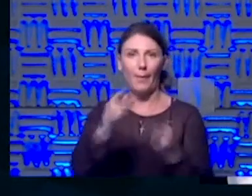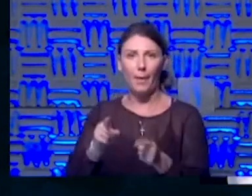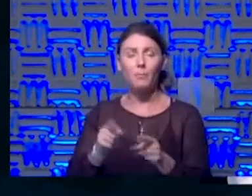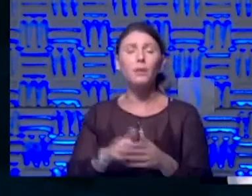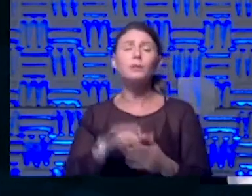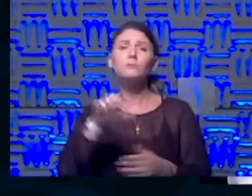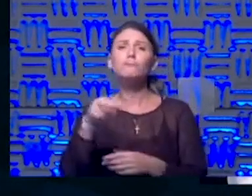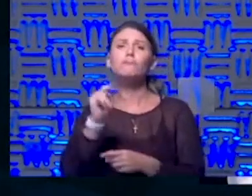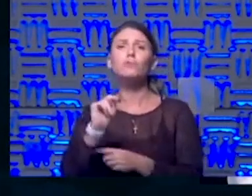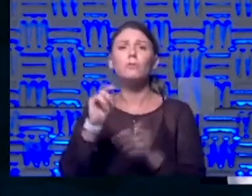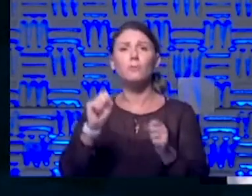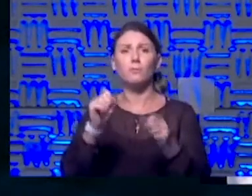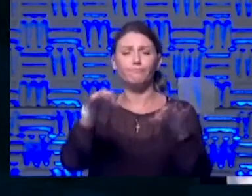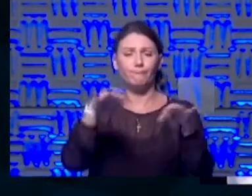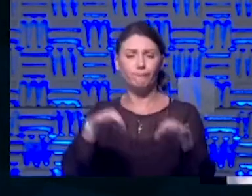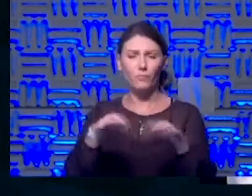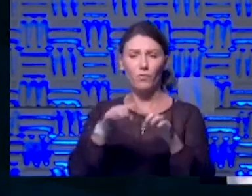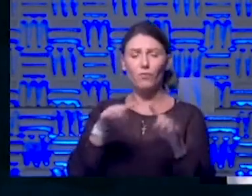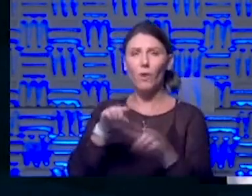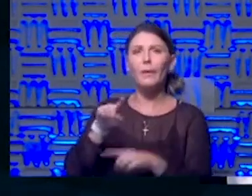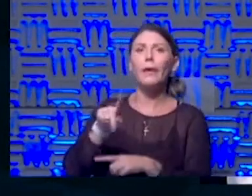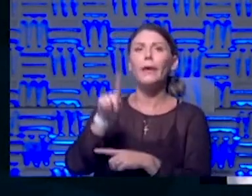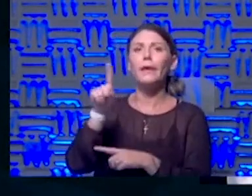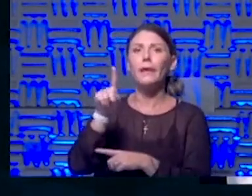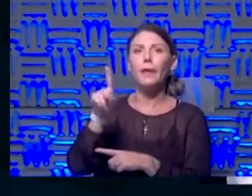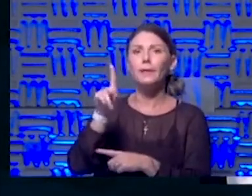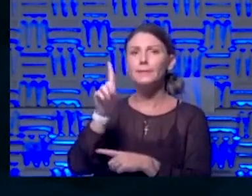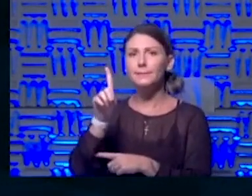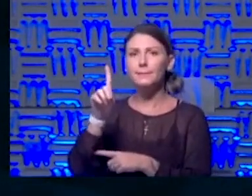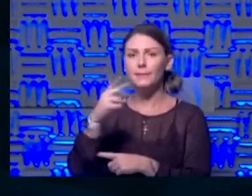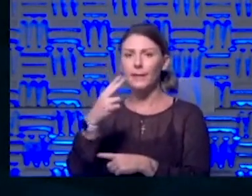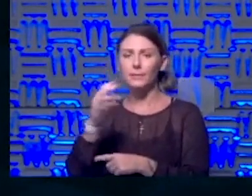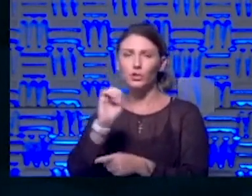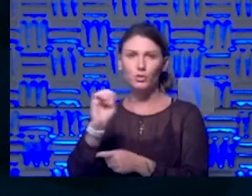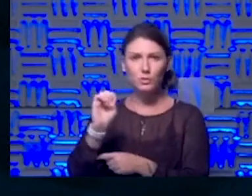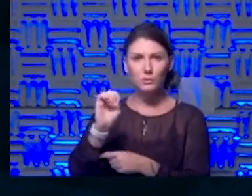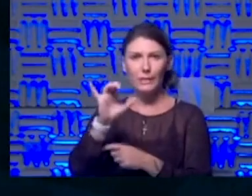a little bit about how are things from a KDHE standpoint? How do you see Kansas doing?